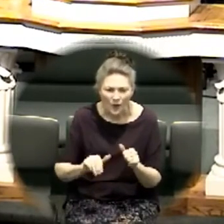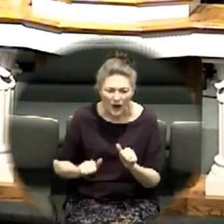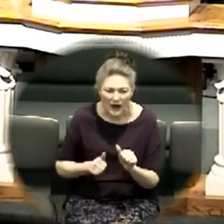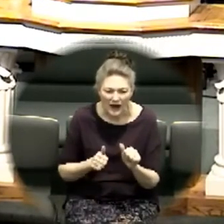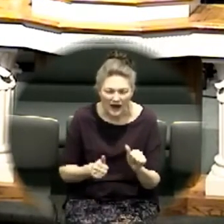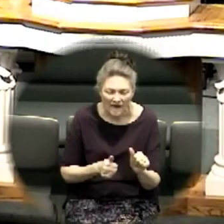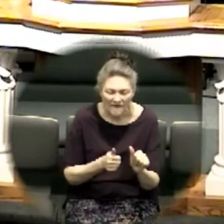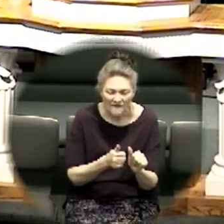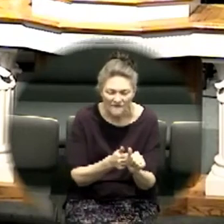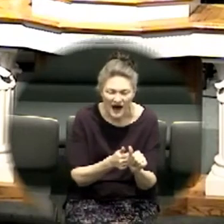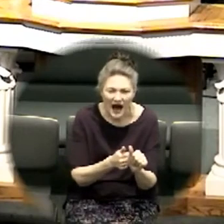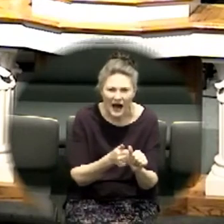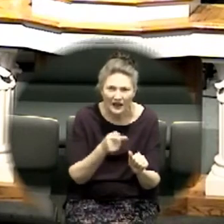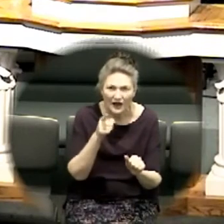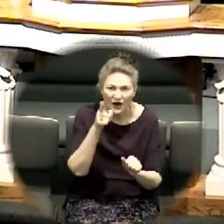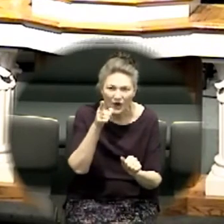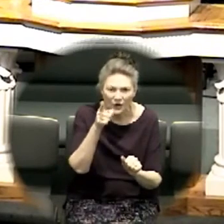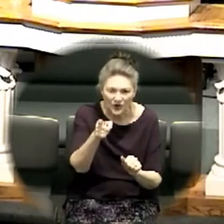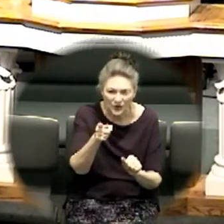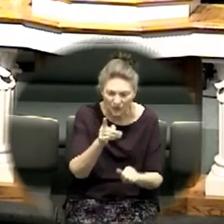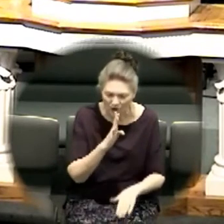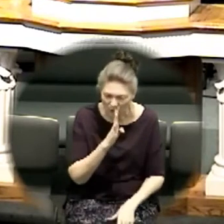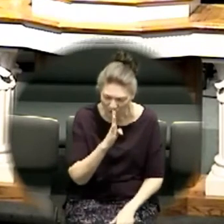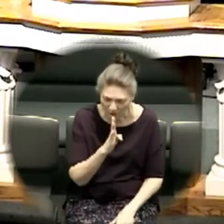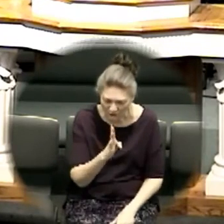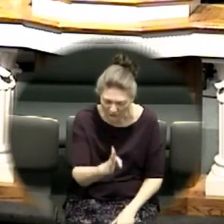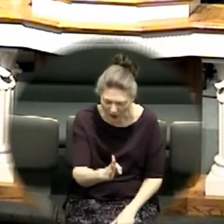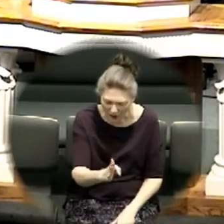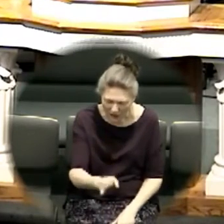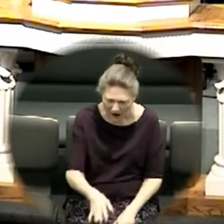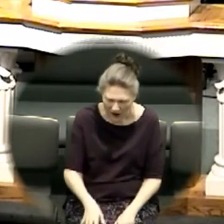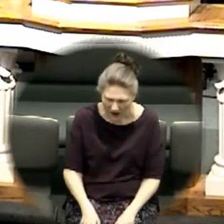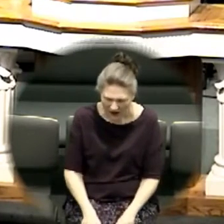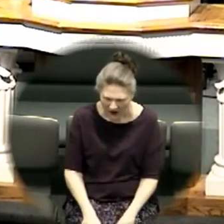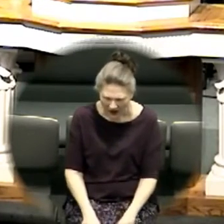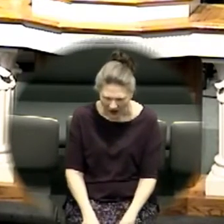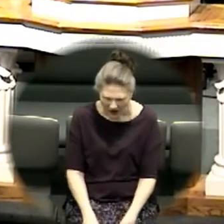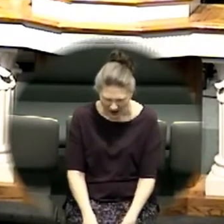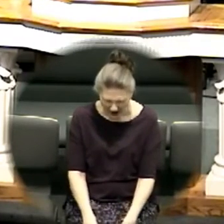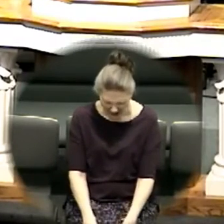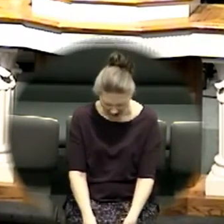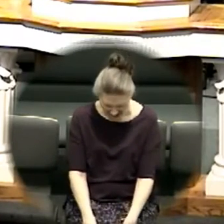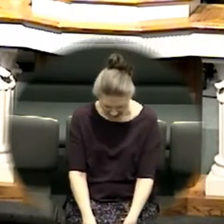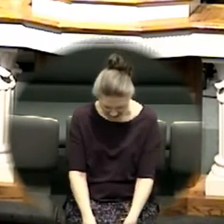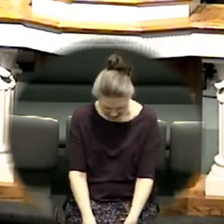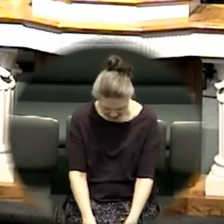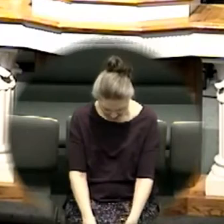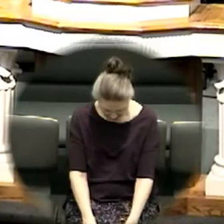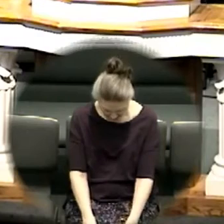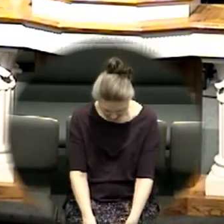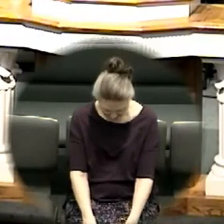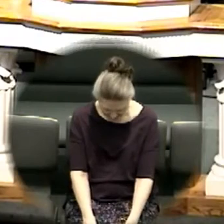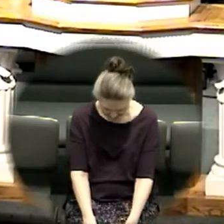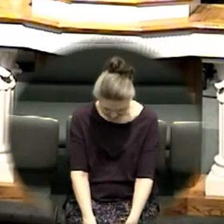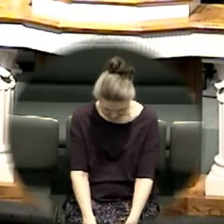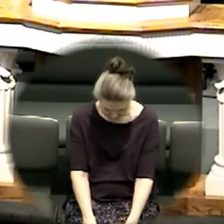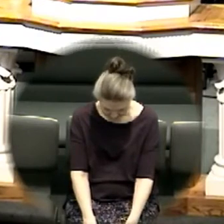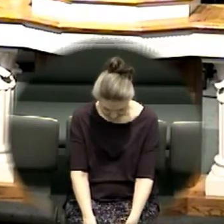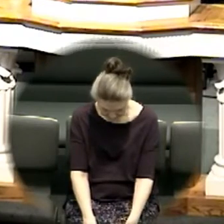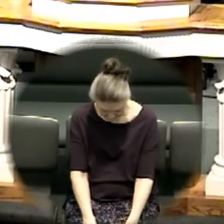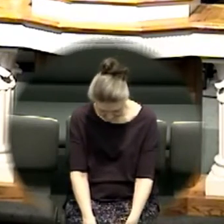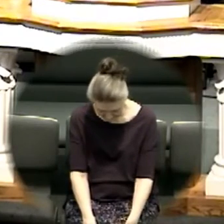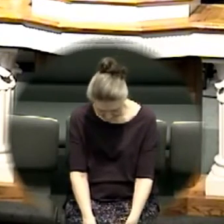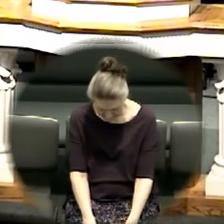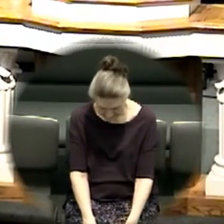promise yes God yes God we're our elder right now oh across the next screen right now